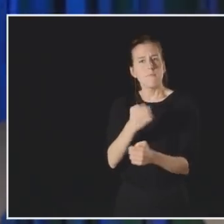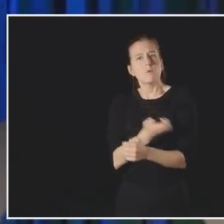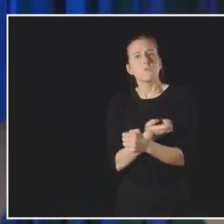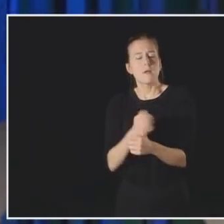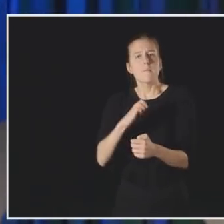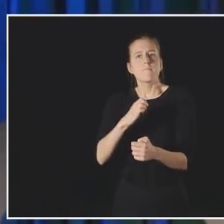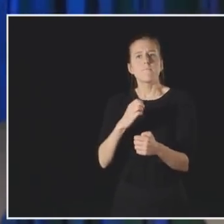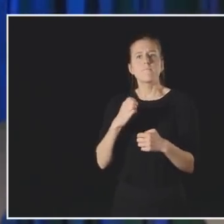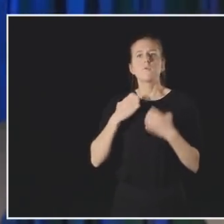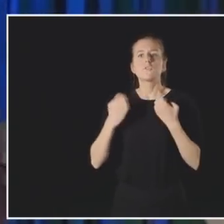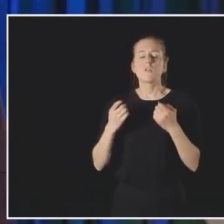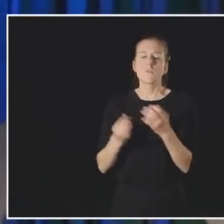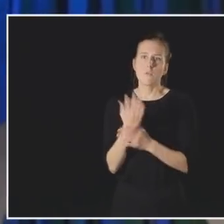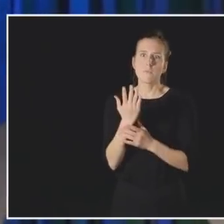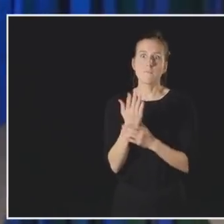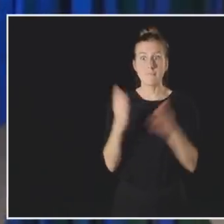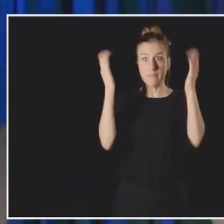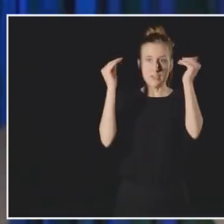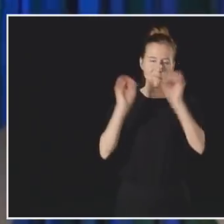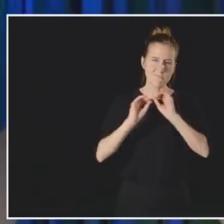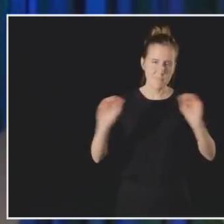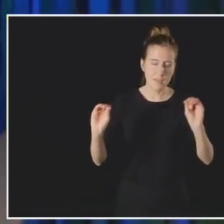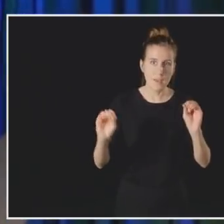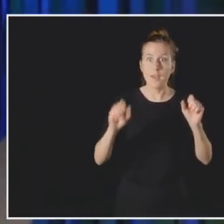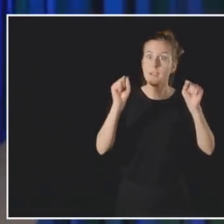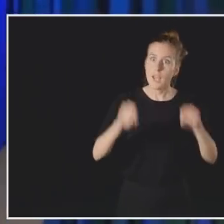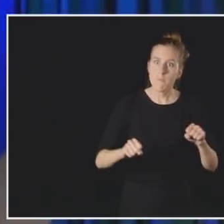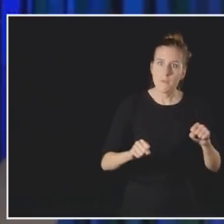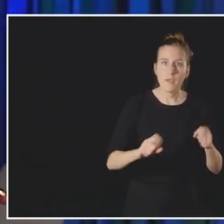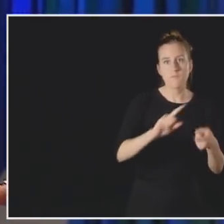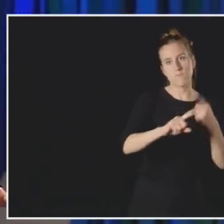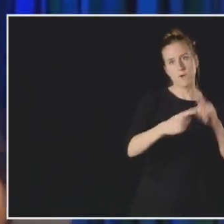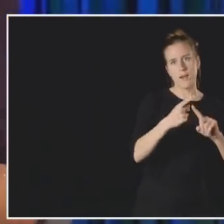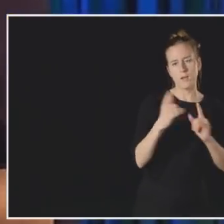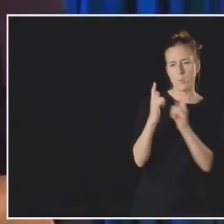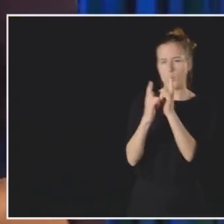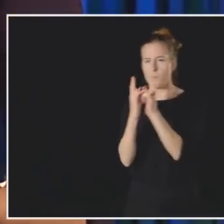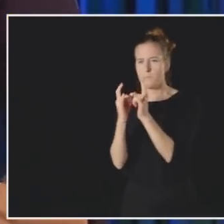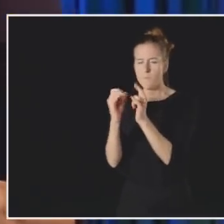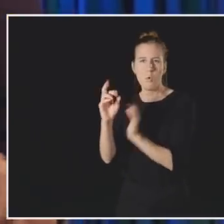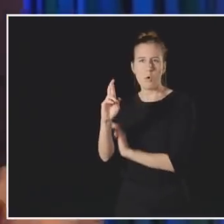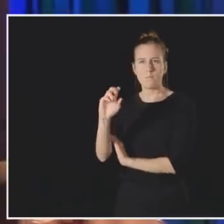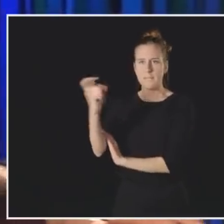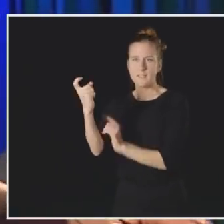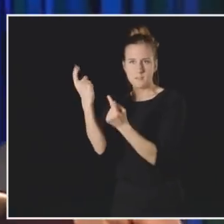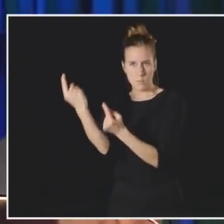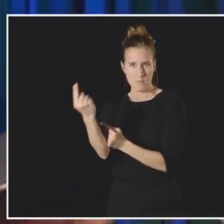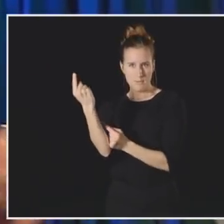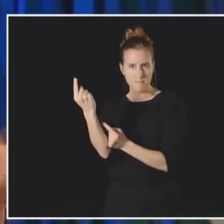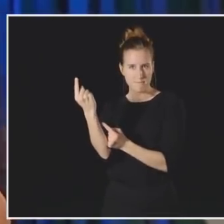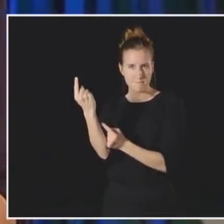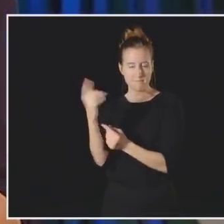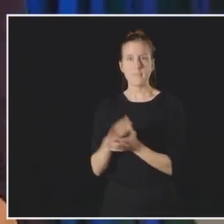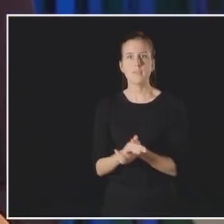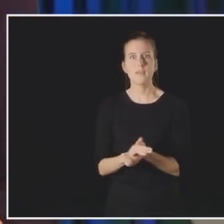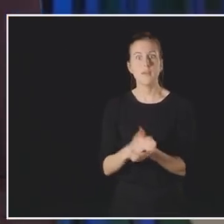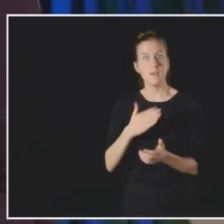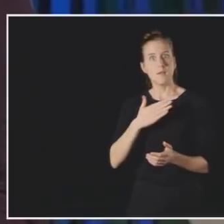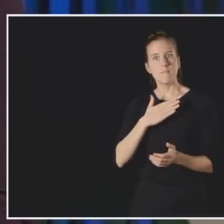sexuality. I don't have expectations on this. It could be platonic, romantic, or even just sexual.